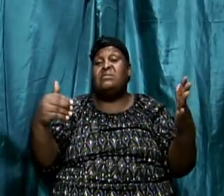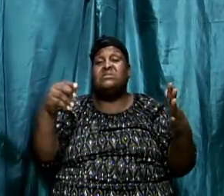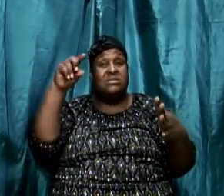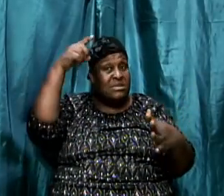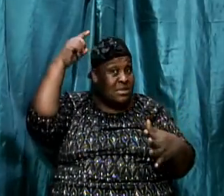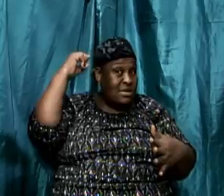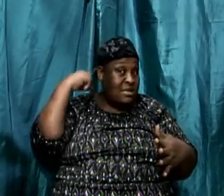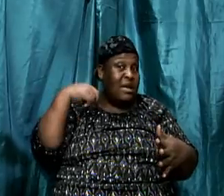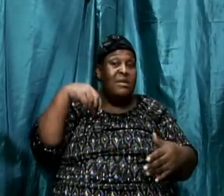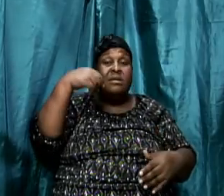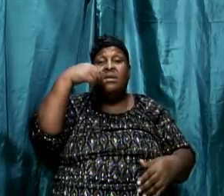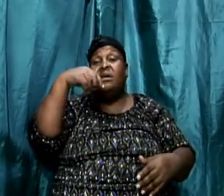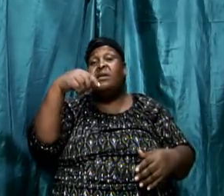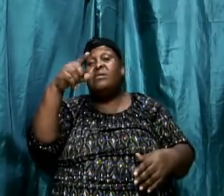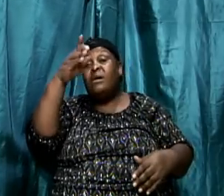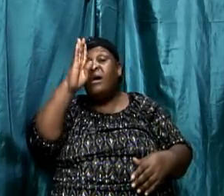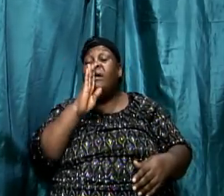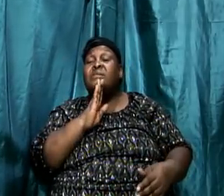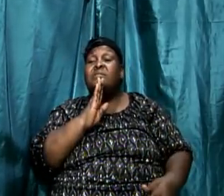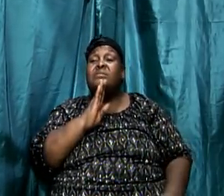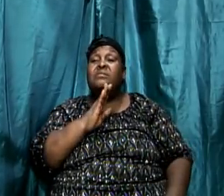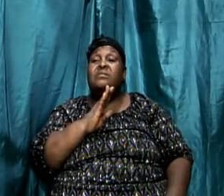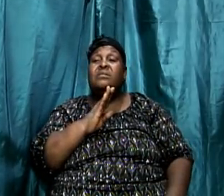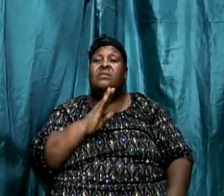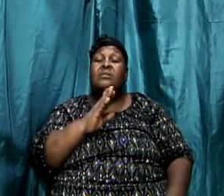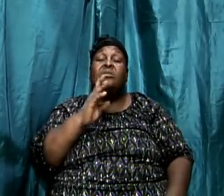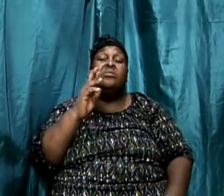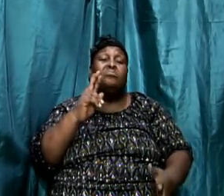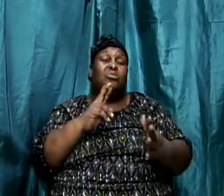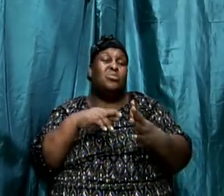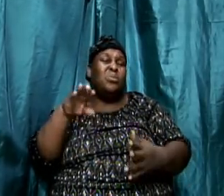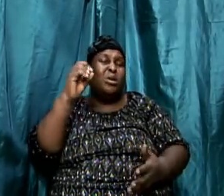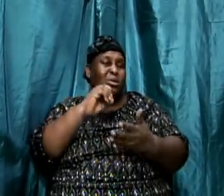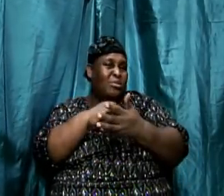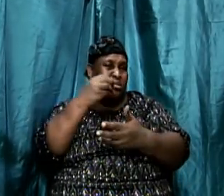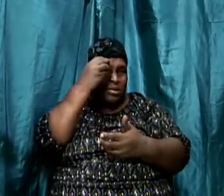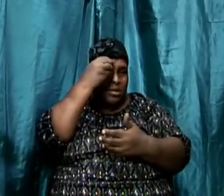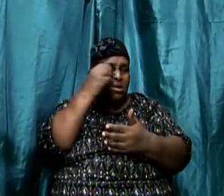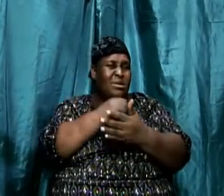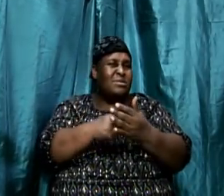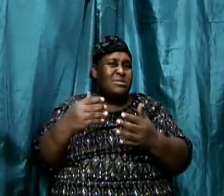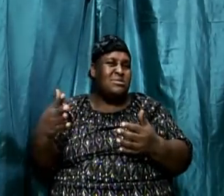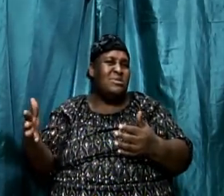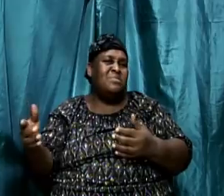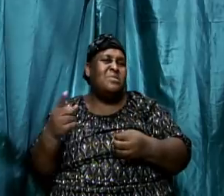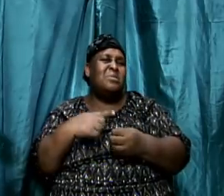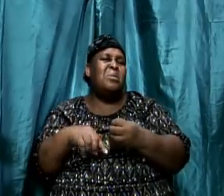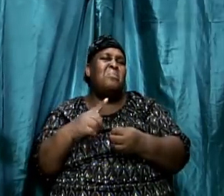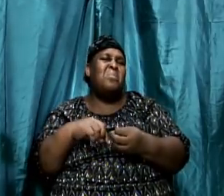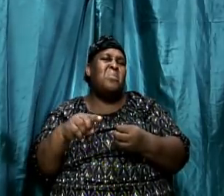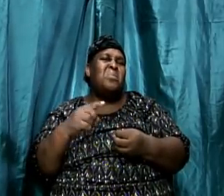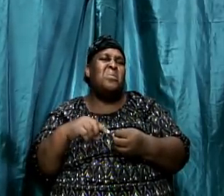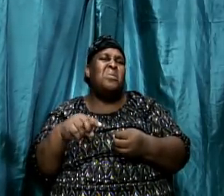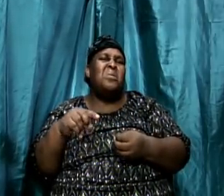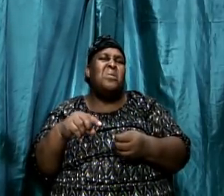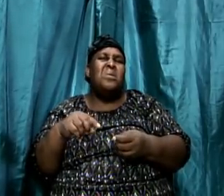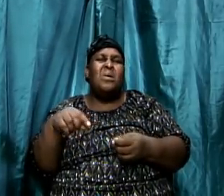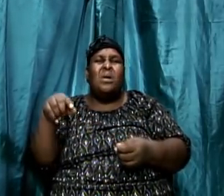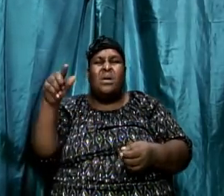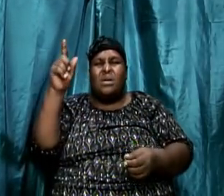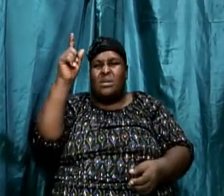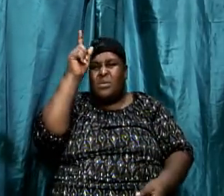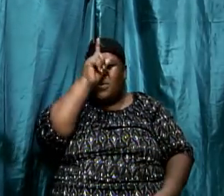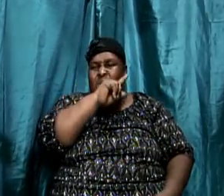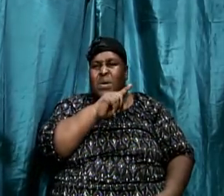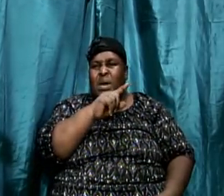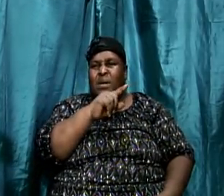something about the governing authority that existed. Then after then we had the Grecians and then from the Grecians